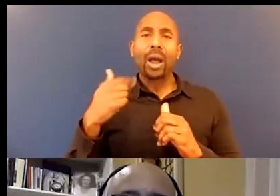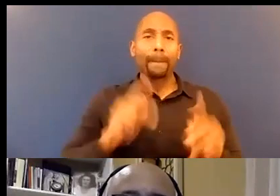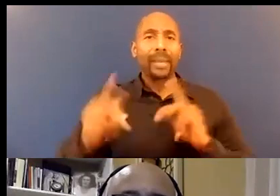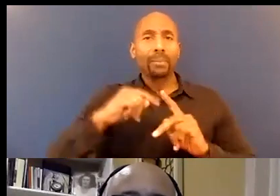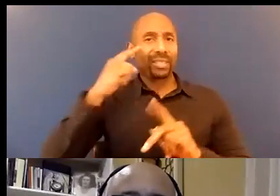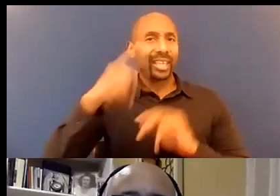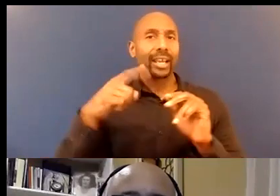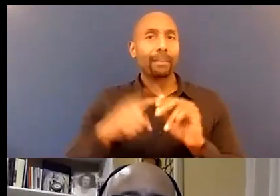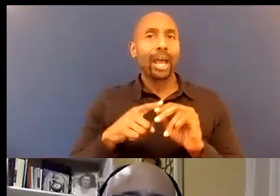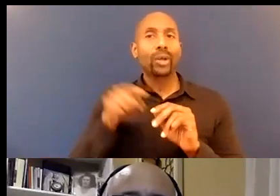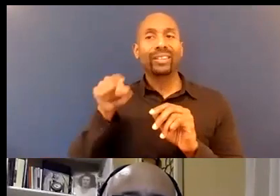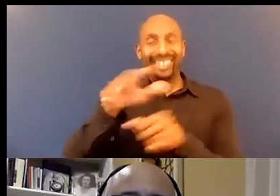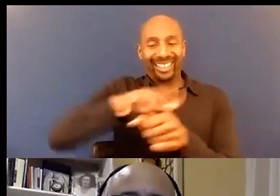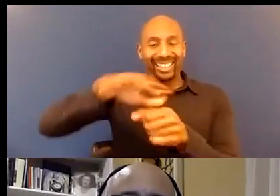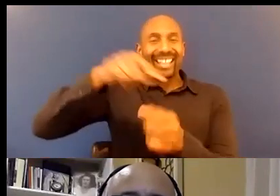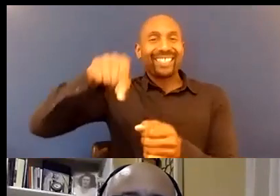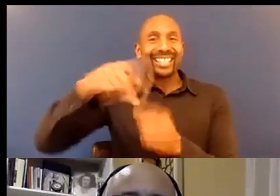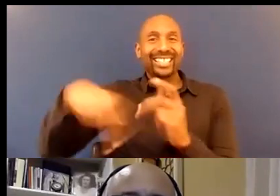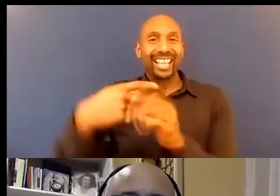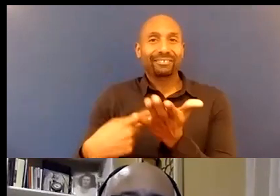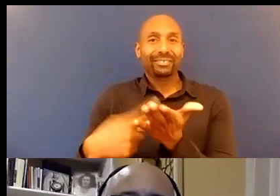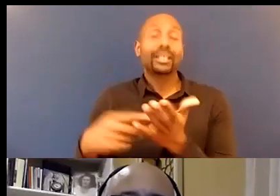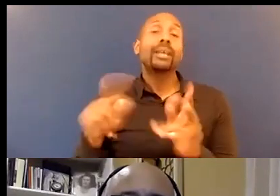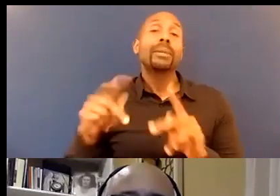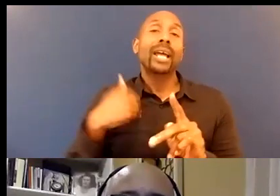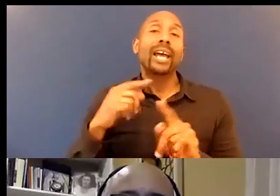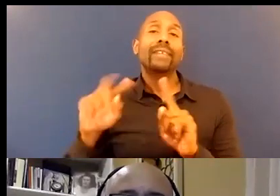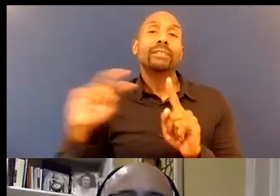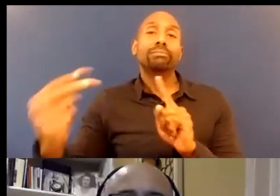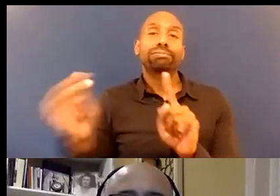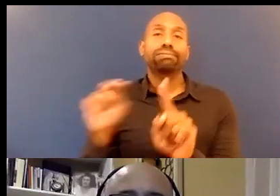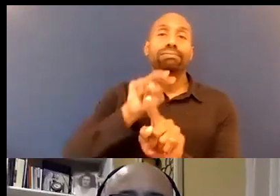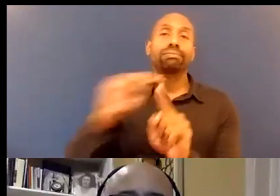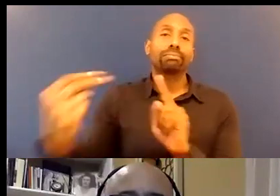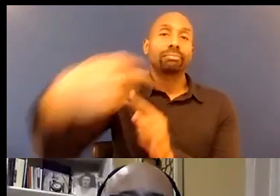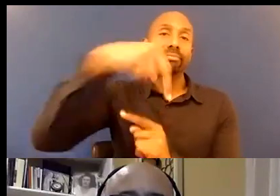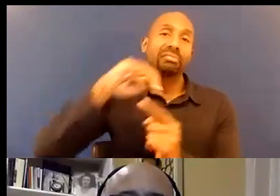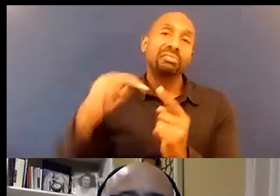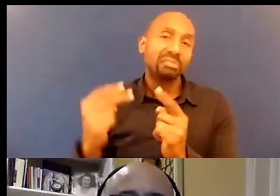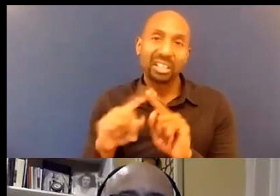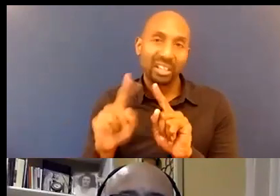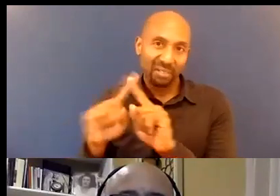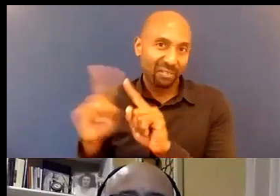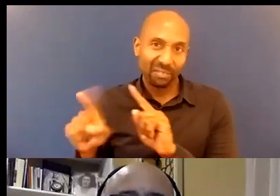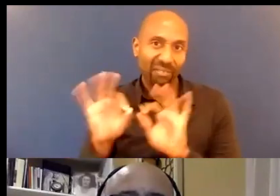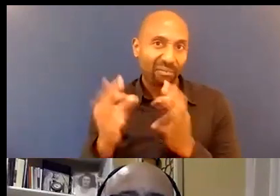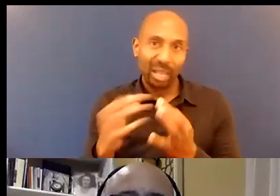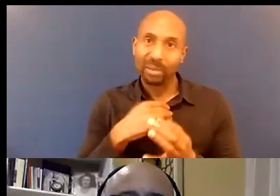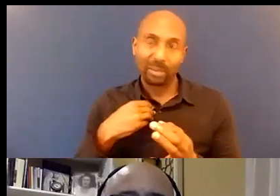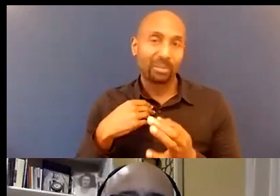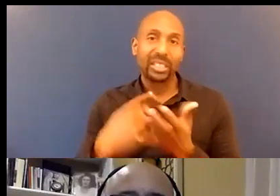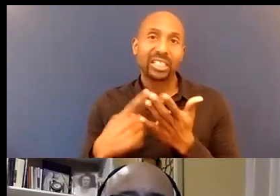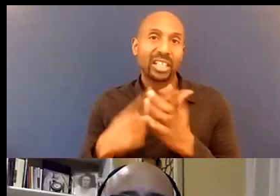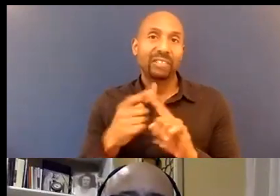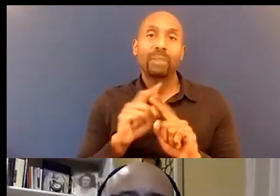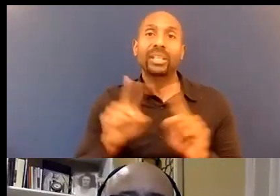comments you know people are coming from different lived perspectives different family members are talking about things in a different way and Patrick was on point when he talked about